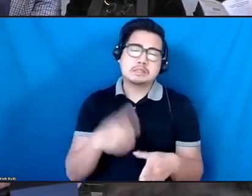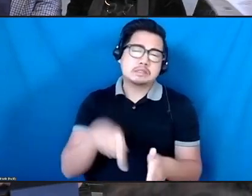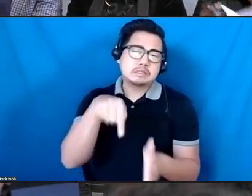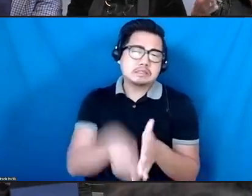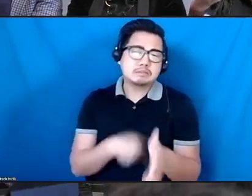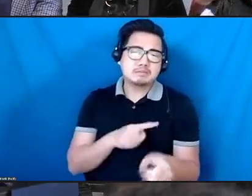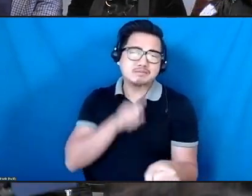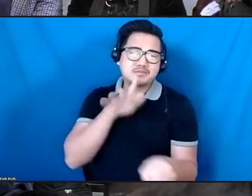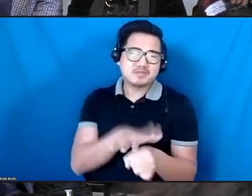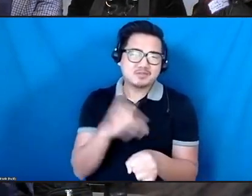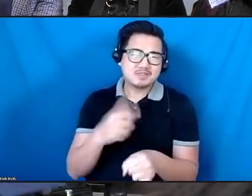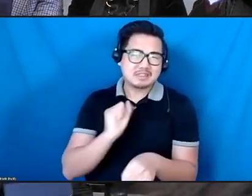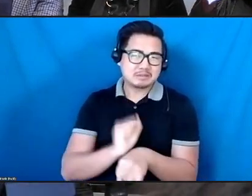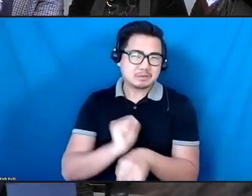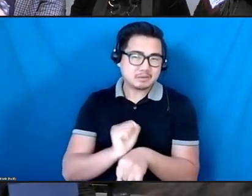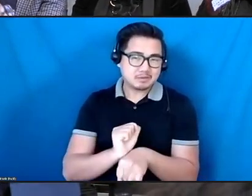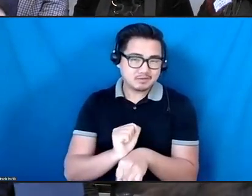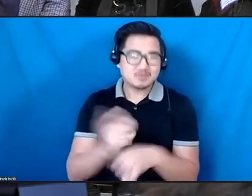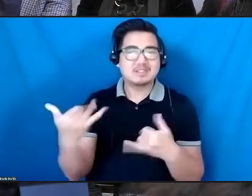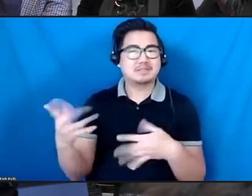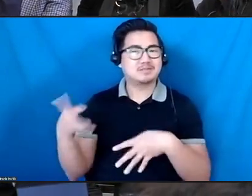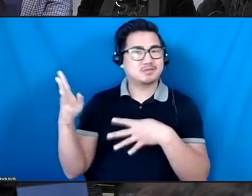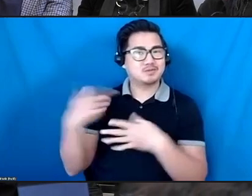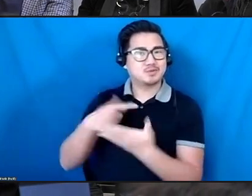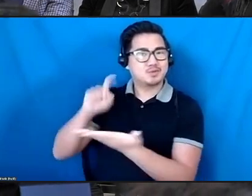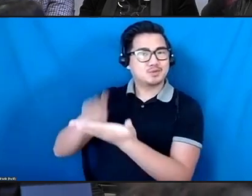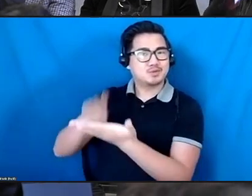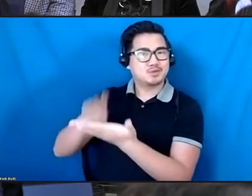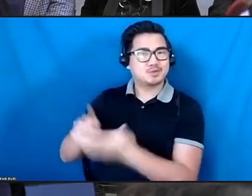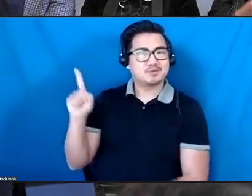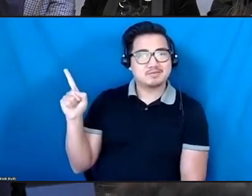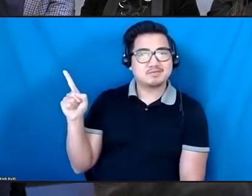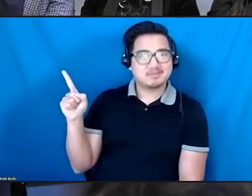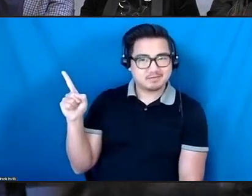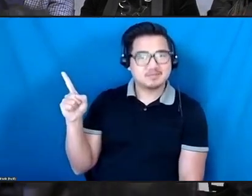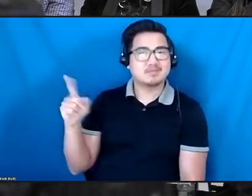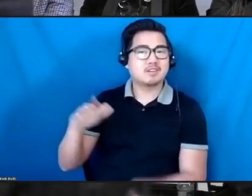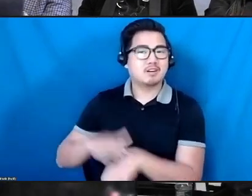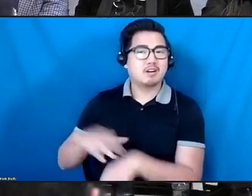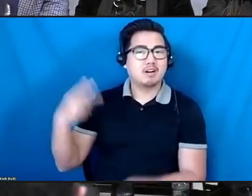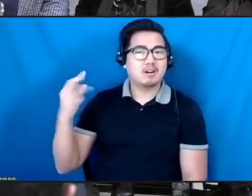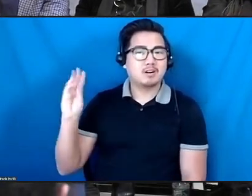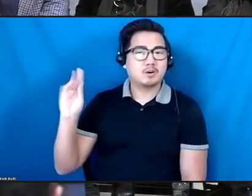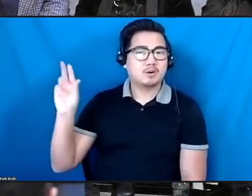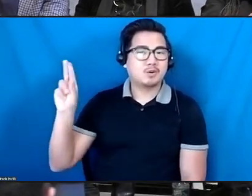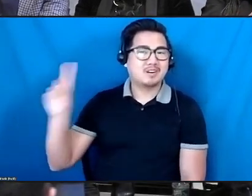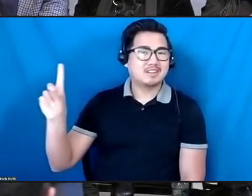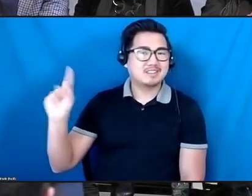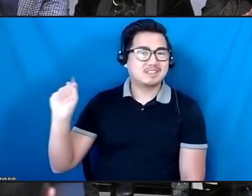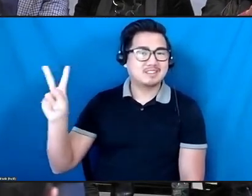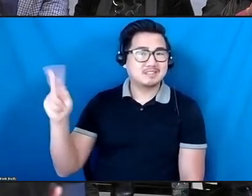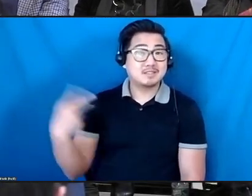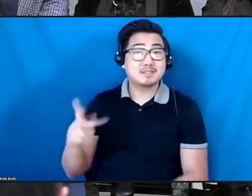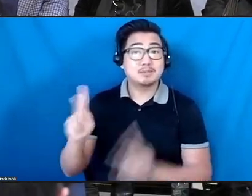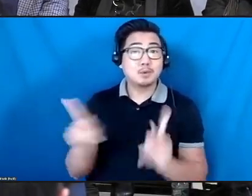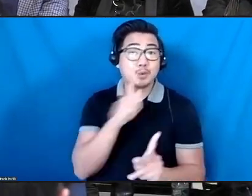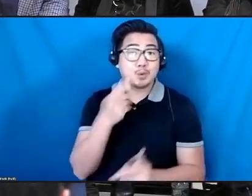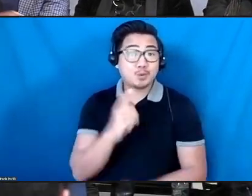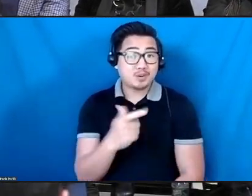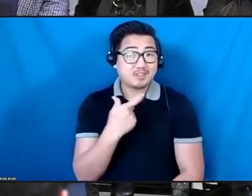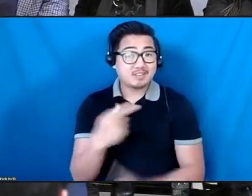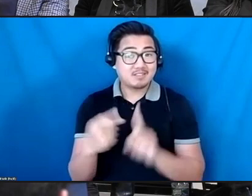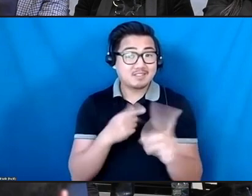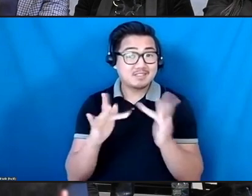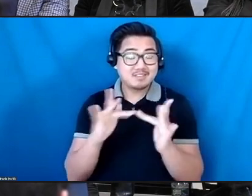We are live streaming, as you will notice, on HowlRound TV. So a big hello to everyone tuning in. We're so happy that you're here.